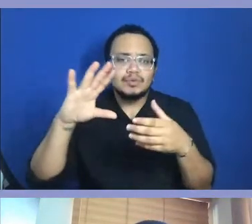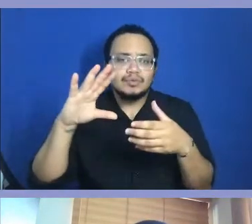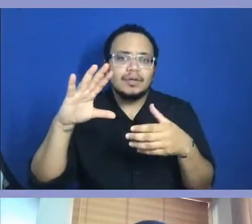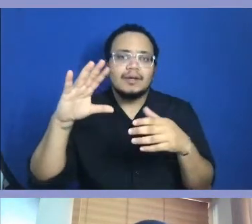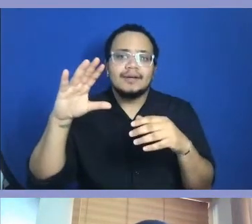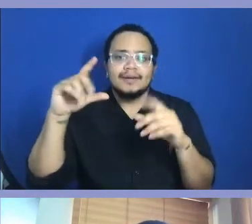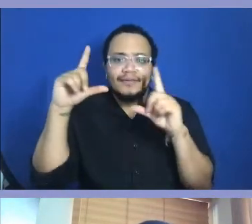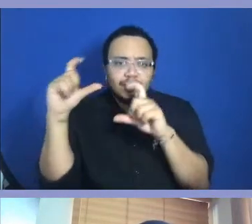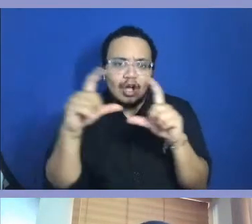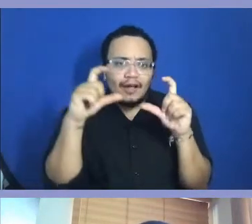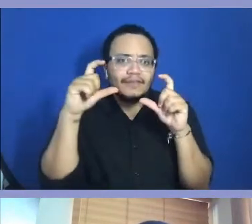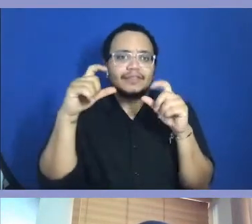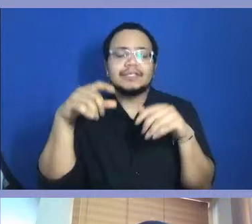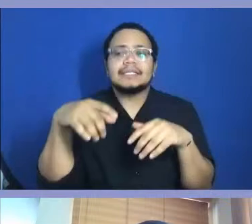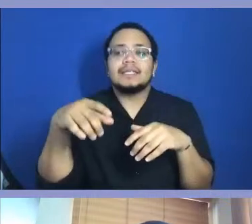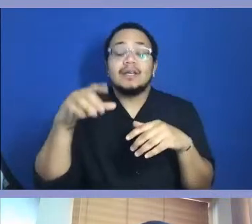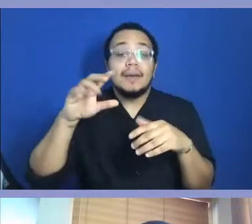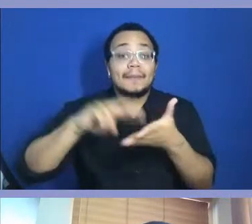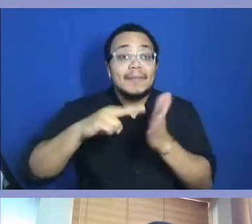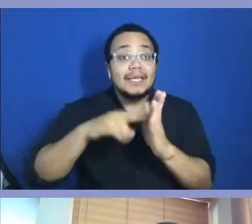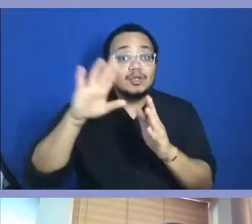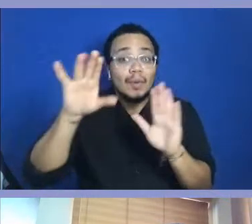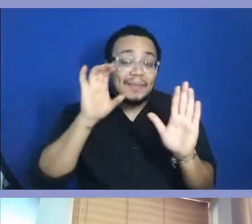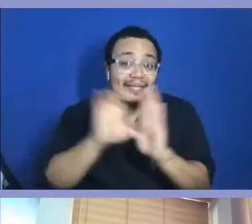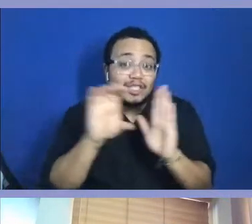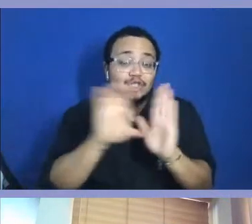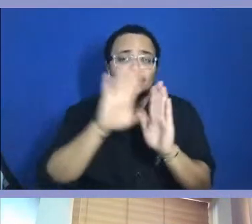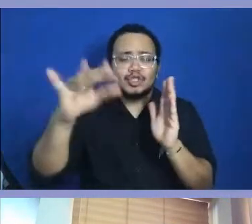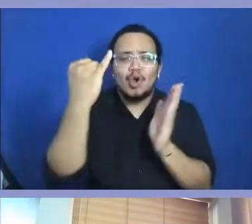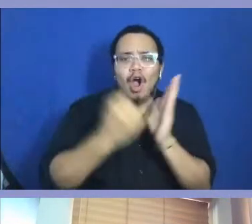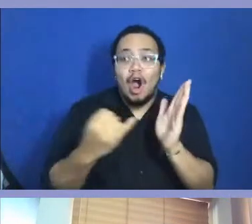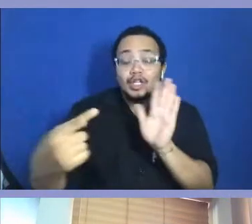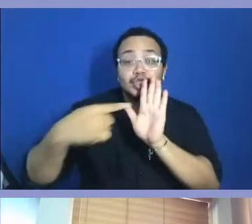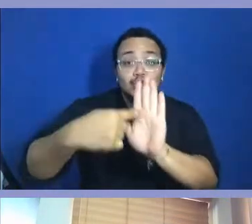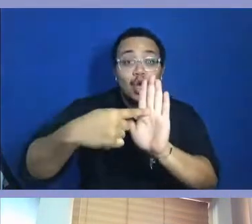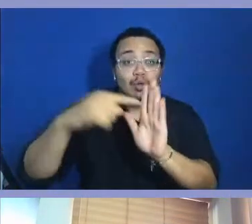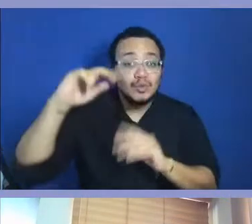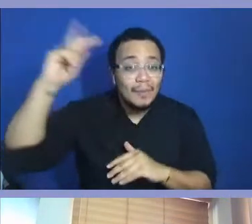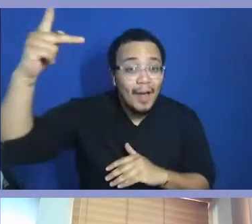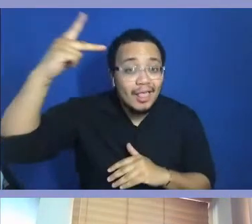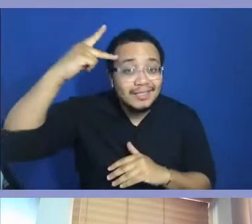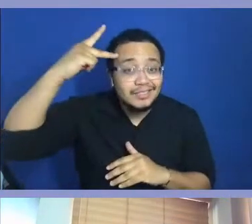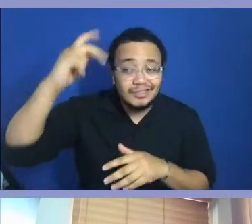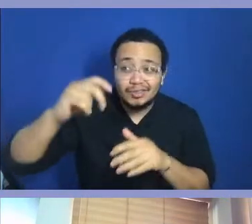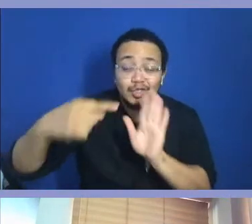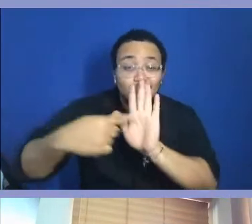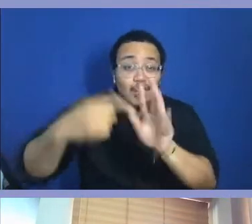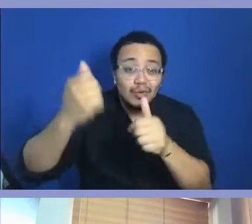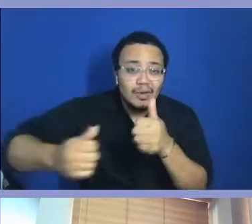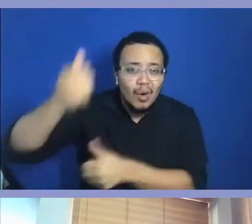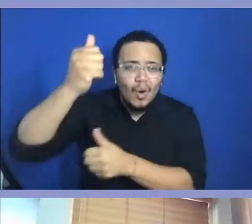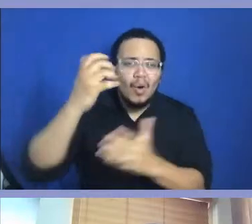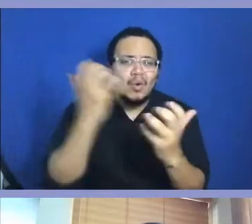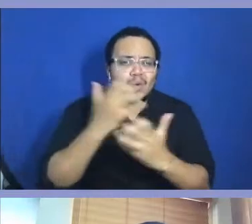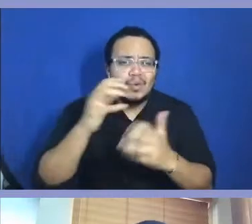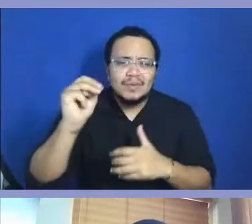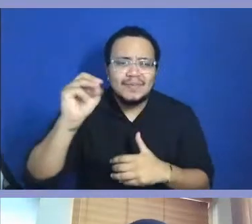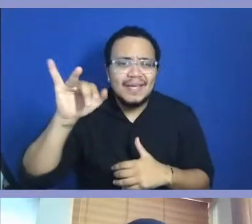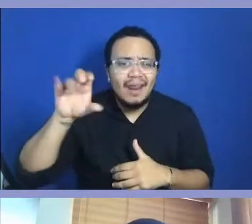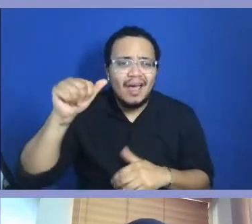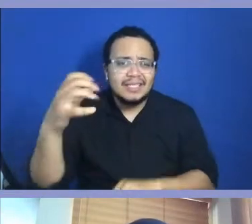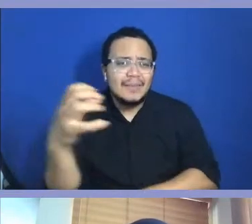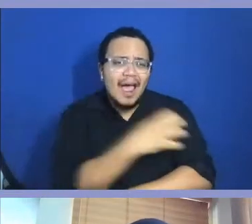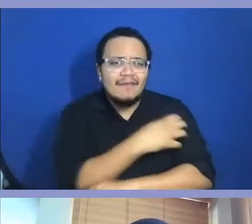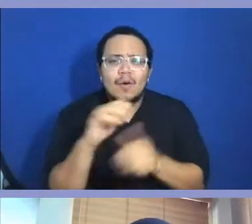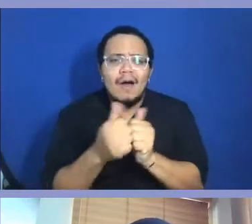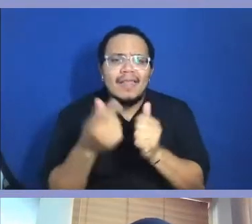attention to politicians. Like, talk about how even media can do that. How can photos bring that to life? You will be known